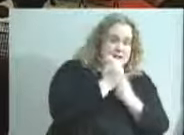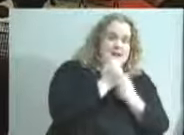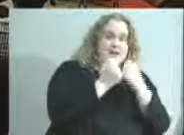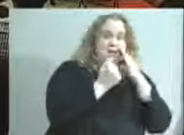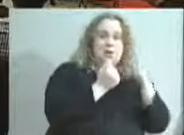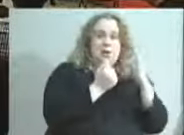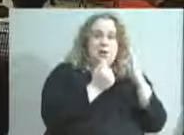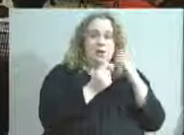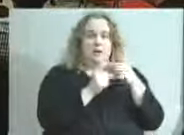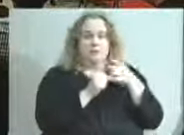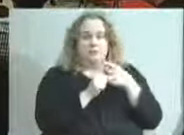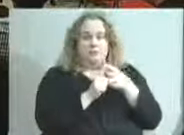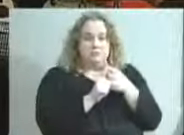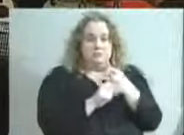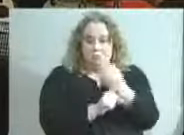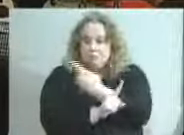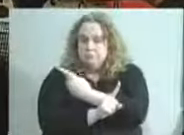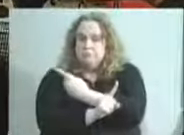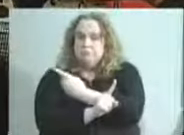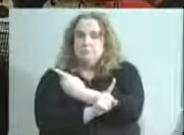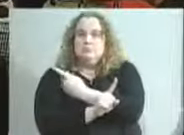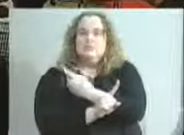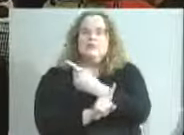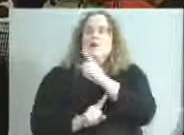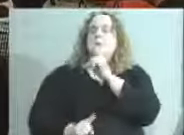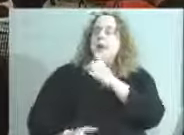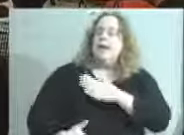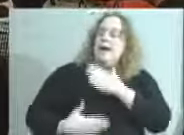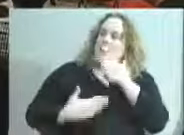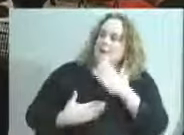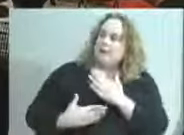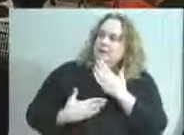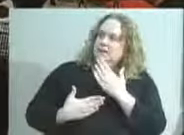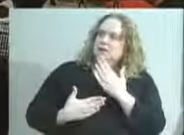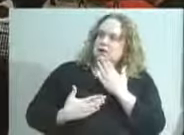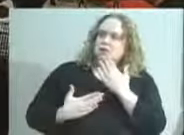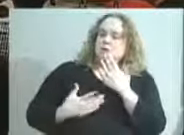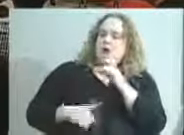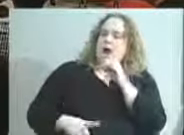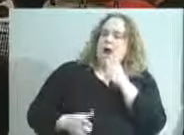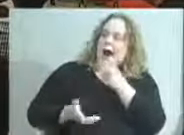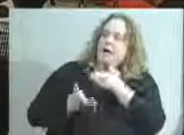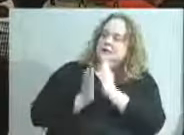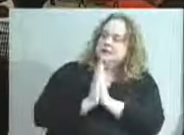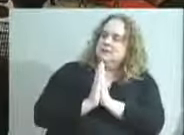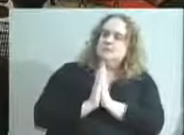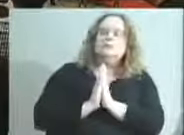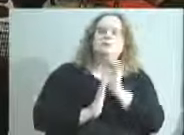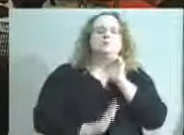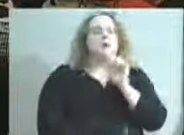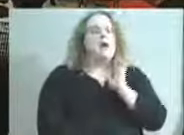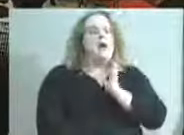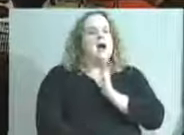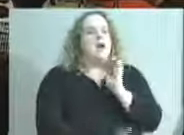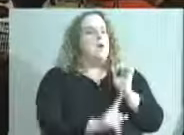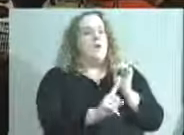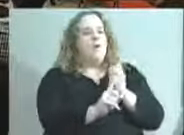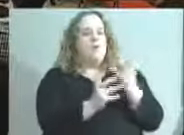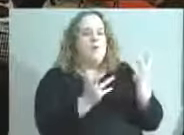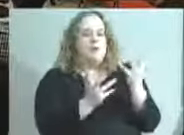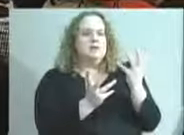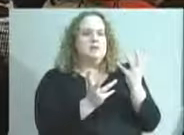district's position might be on an issue? I'm glad you asked that question, and the answer is our goal is to have our mission